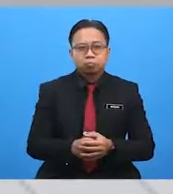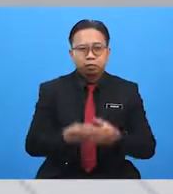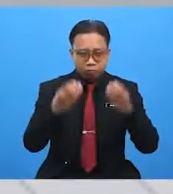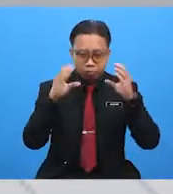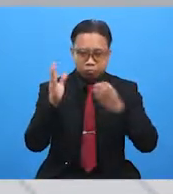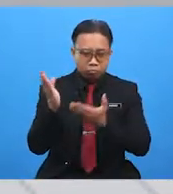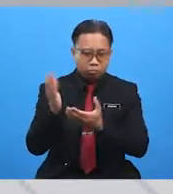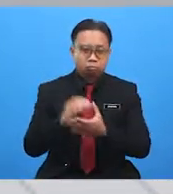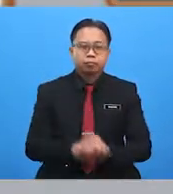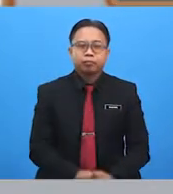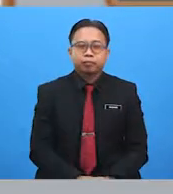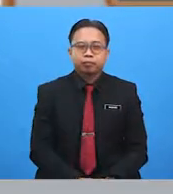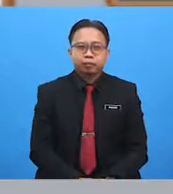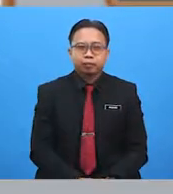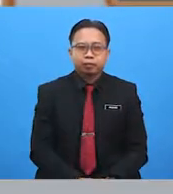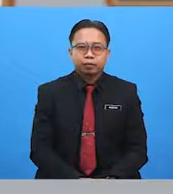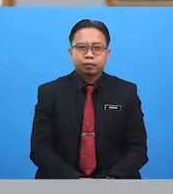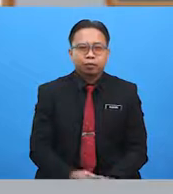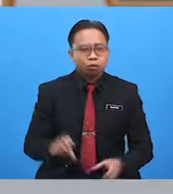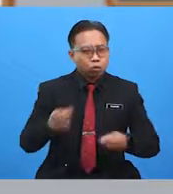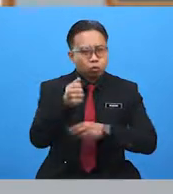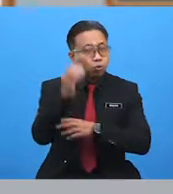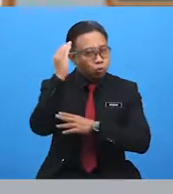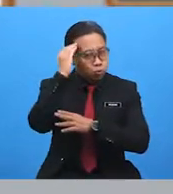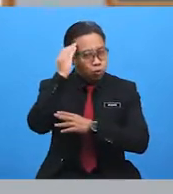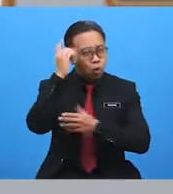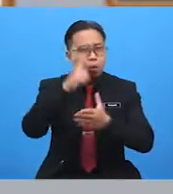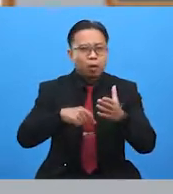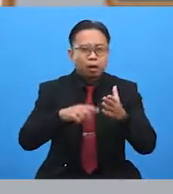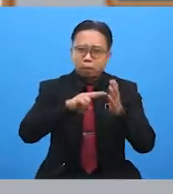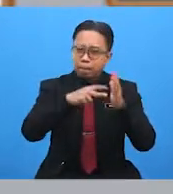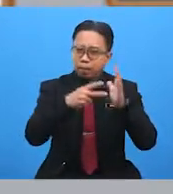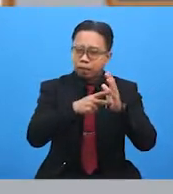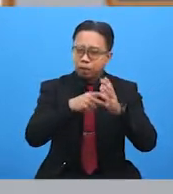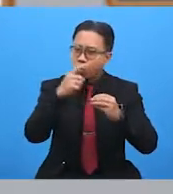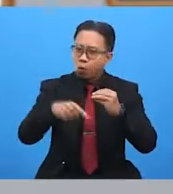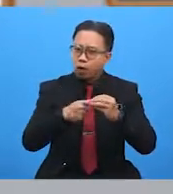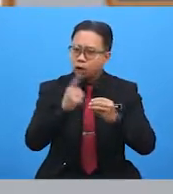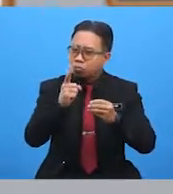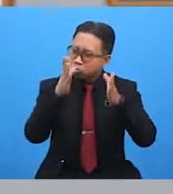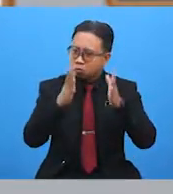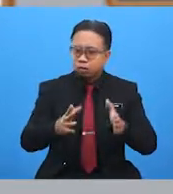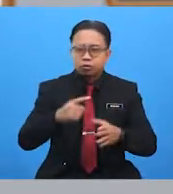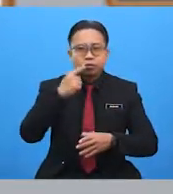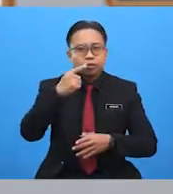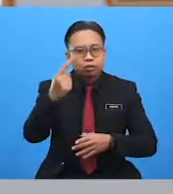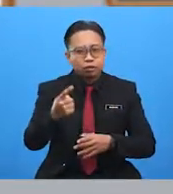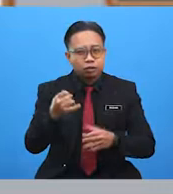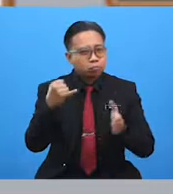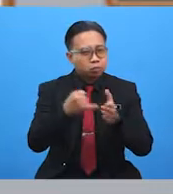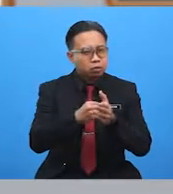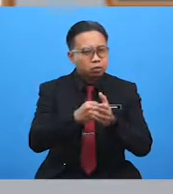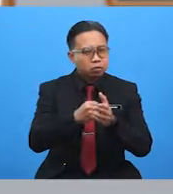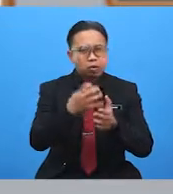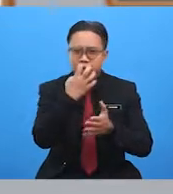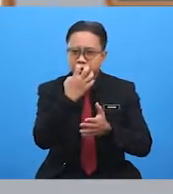Alauddin. Do you know what it means when someone says, it's a bit